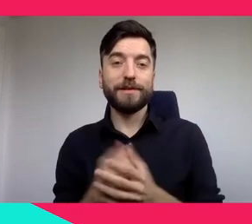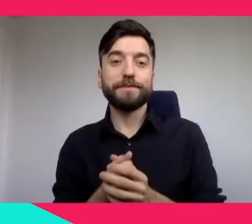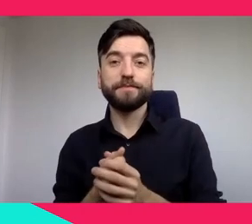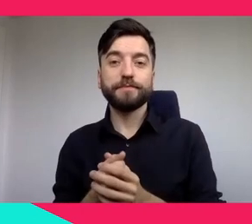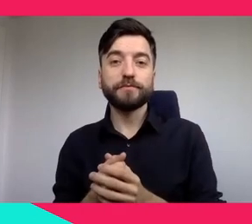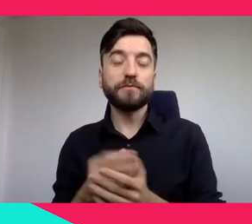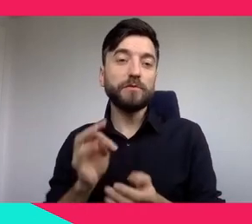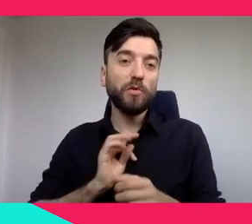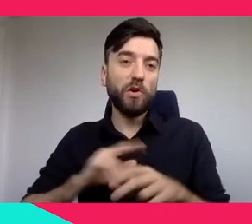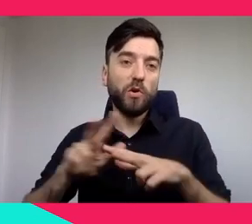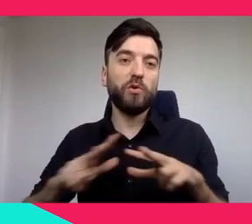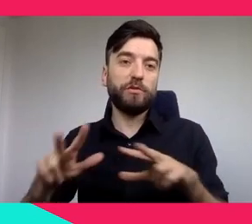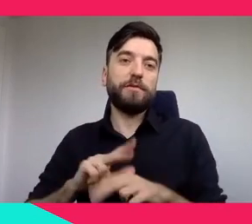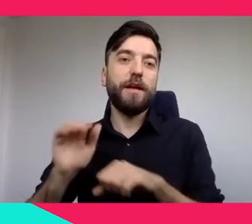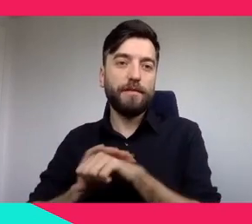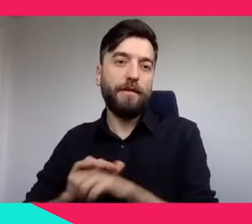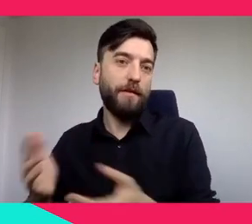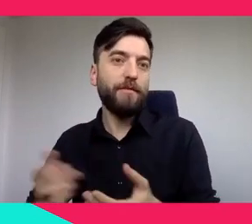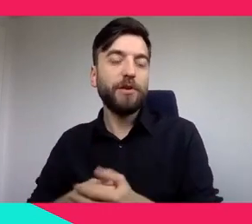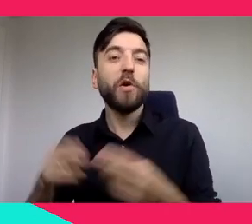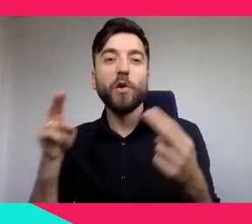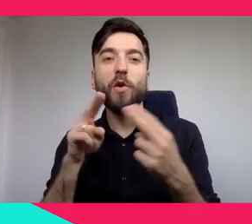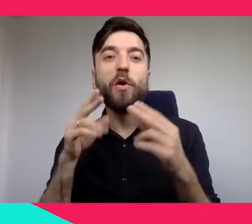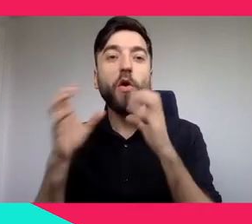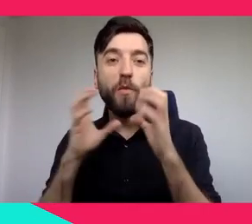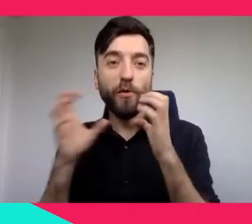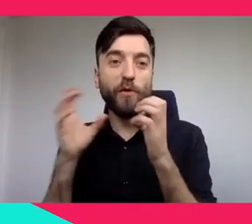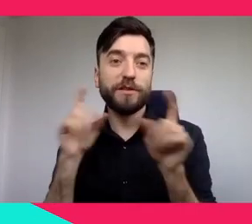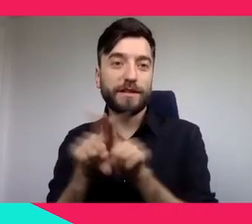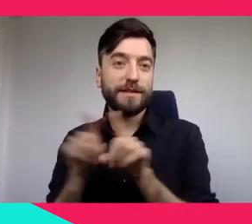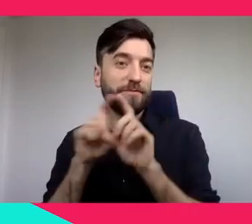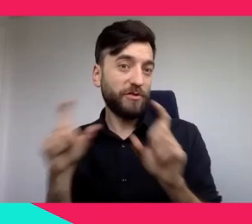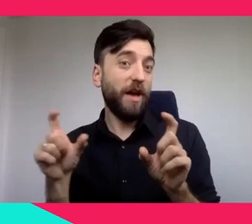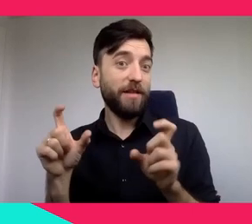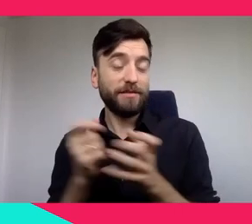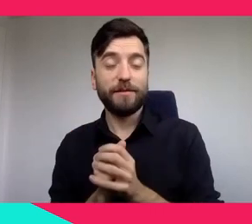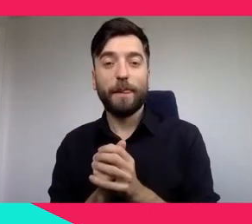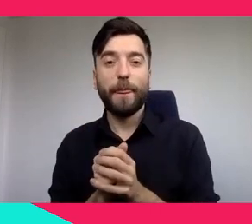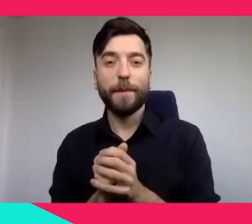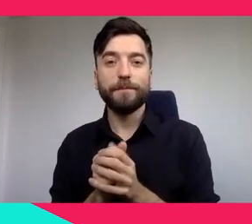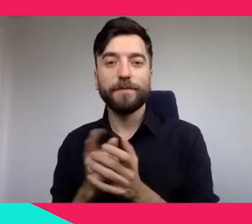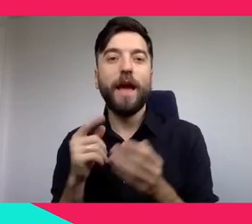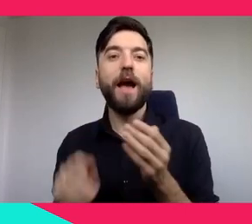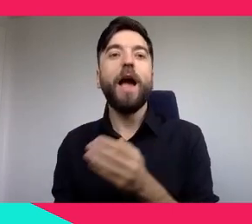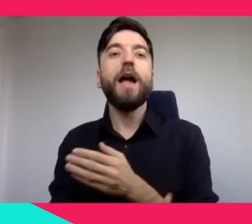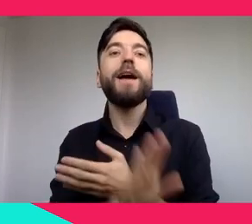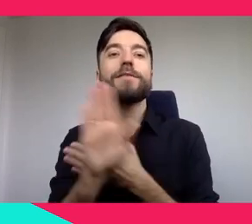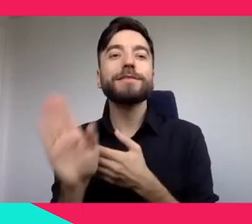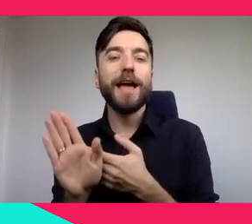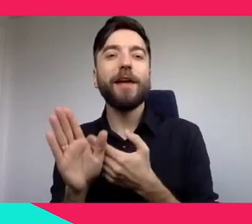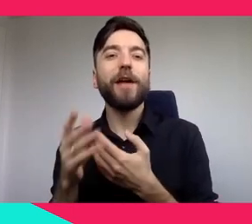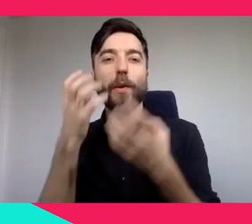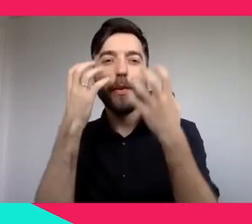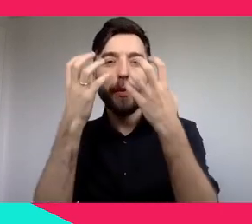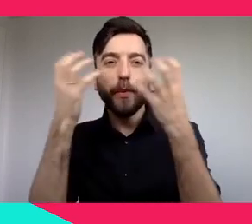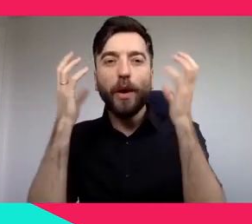So with this format, with immersive expeditions, you get the sensation of a real visit. But you are able to do